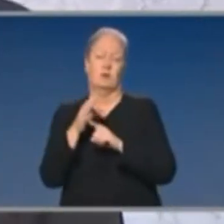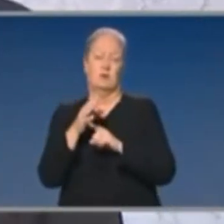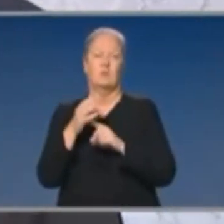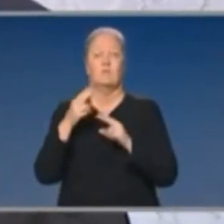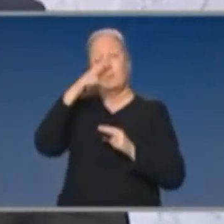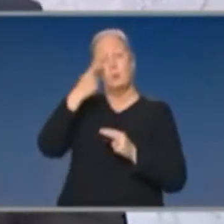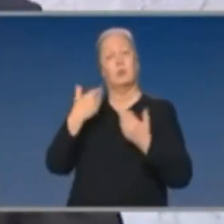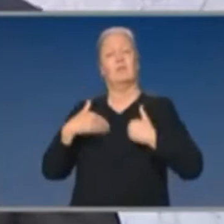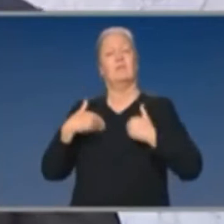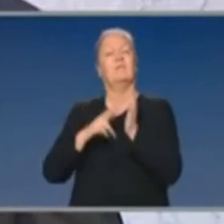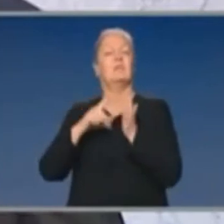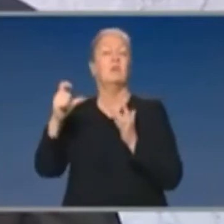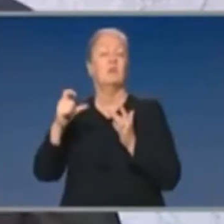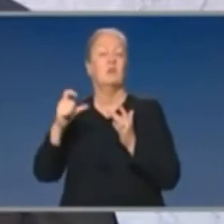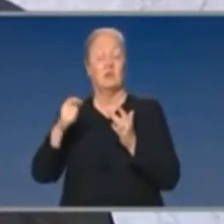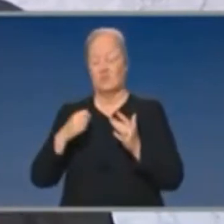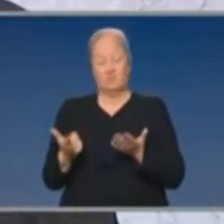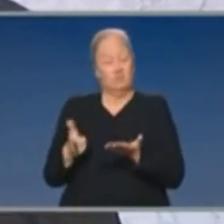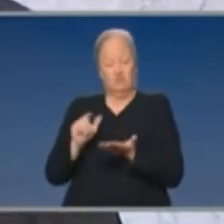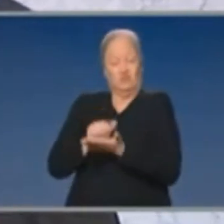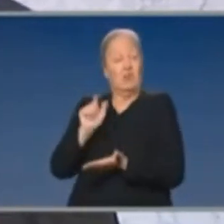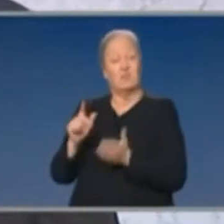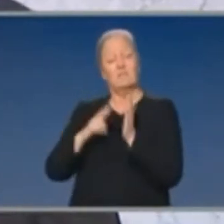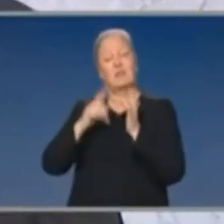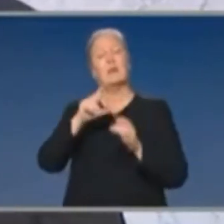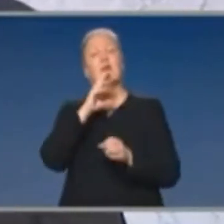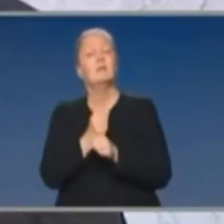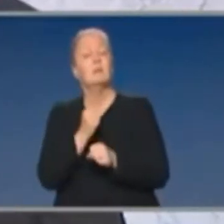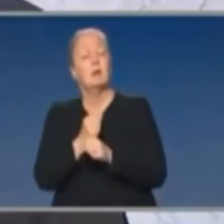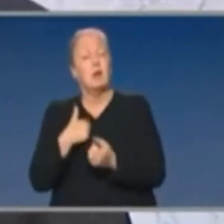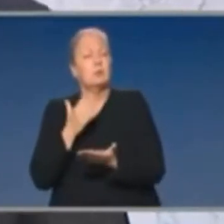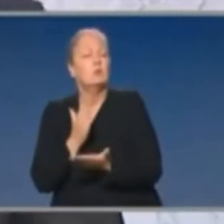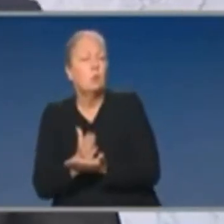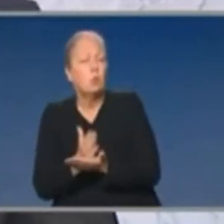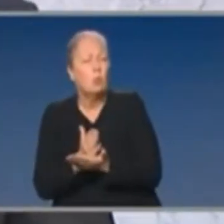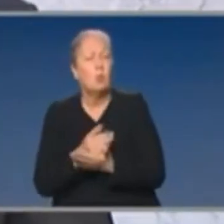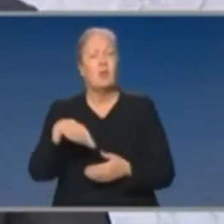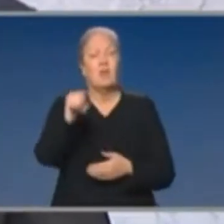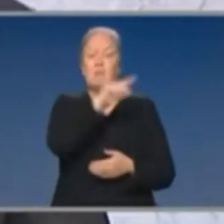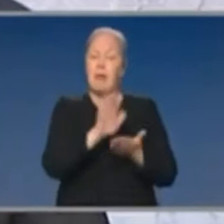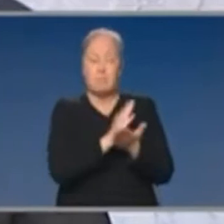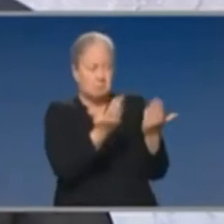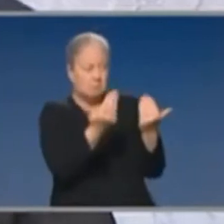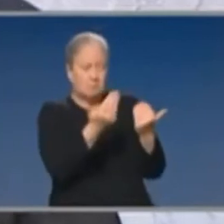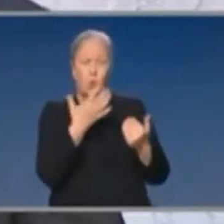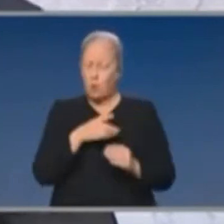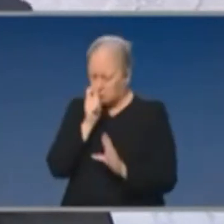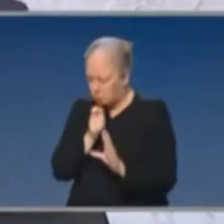people living in Victoria. And so it's right and I'm sure the Victorian Government would welcome that interrogation of that.